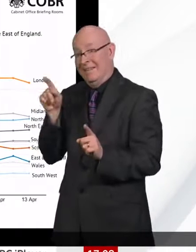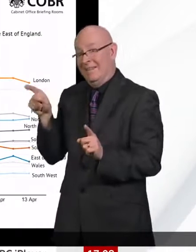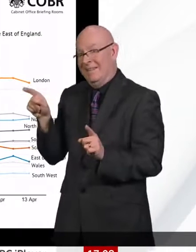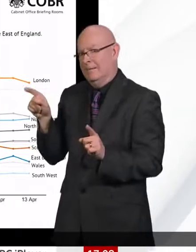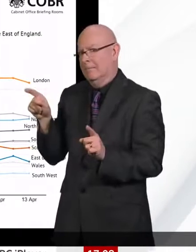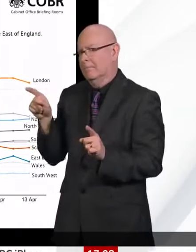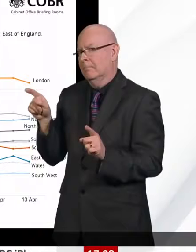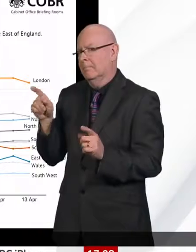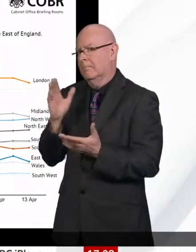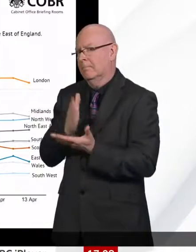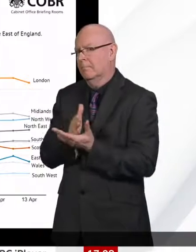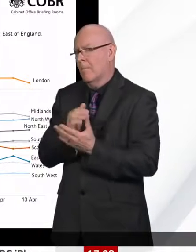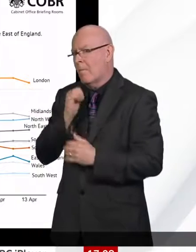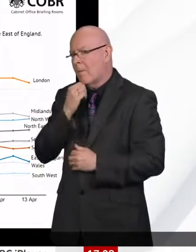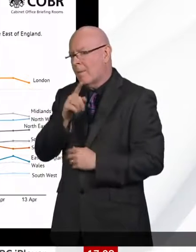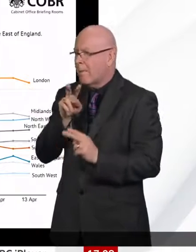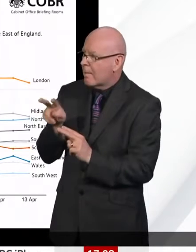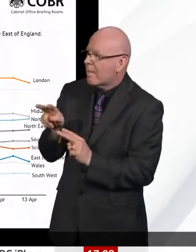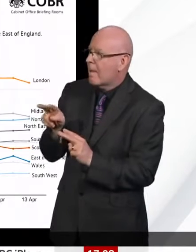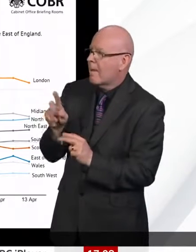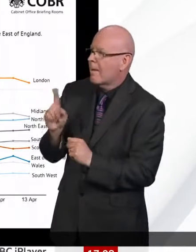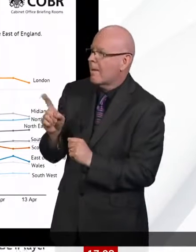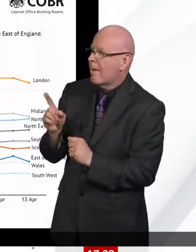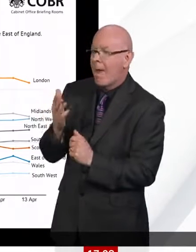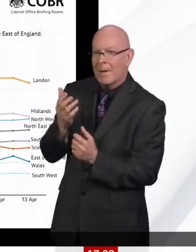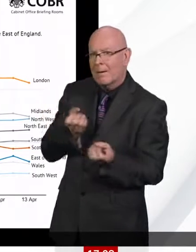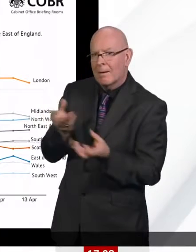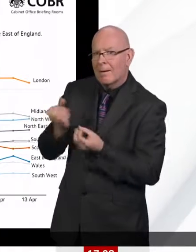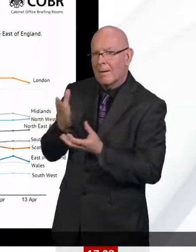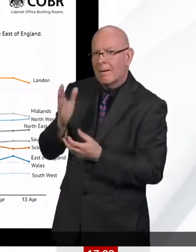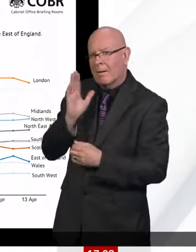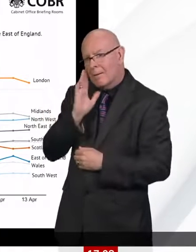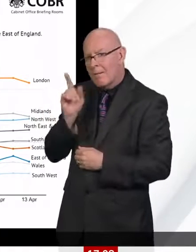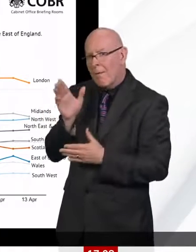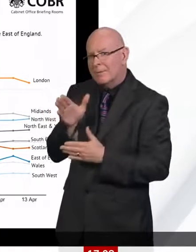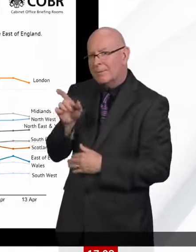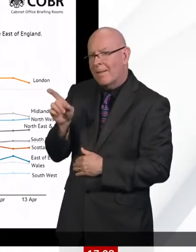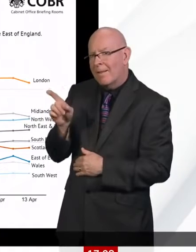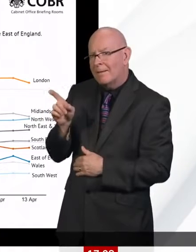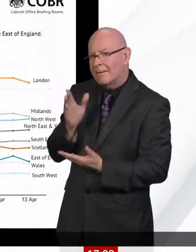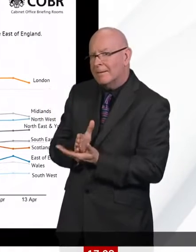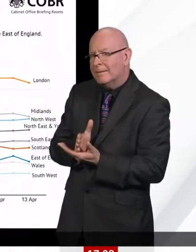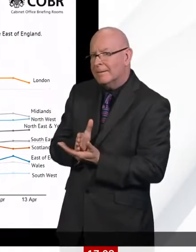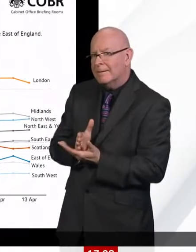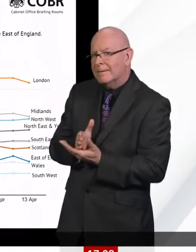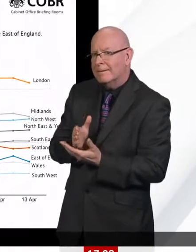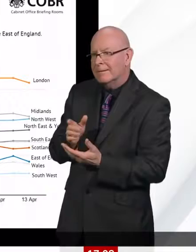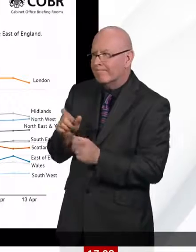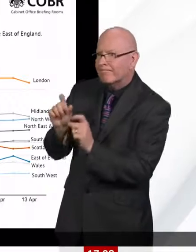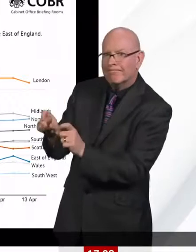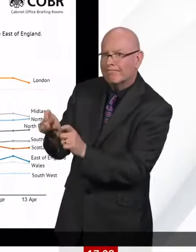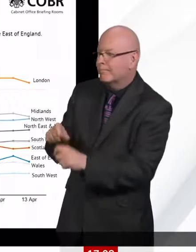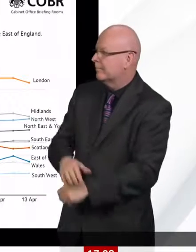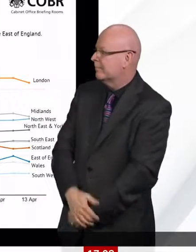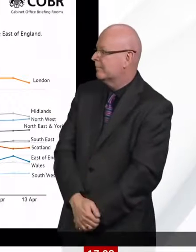a hospital bed. Now, as we've often said, for the vast majority of individuals, this is a mild illness like a